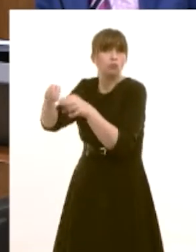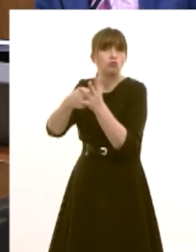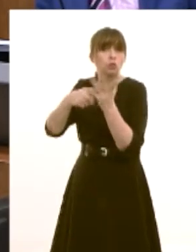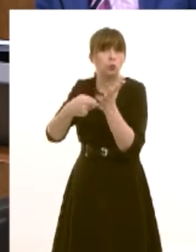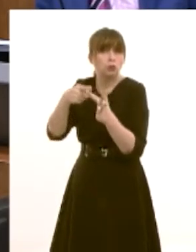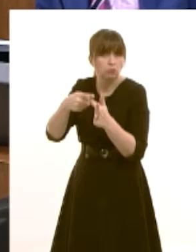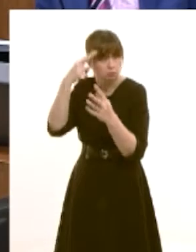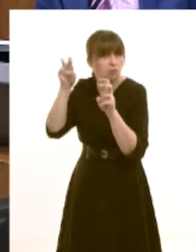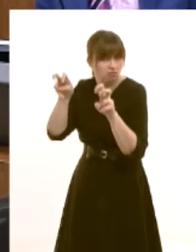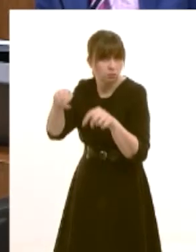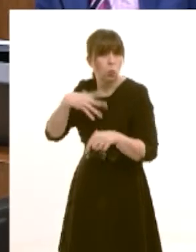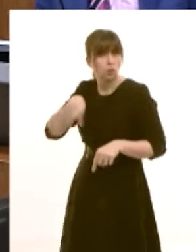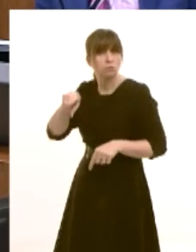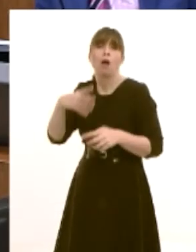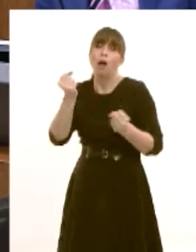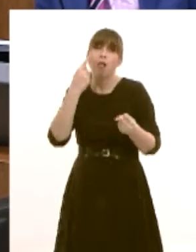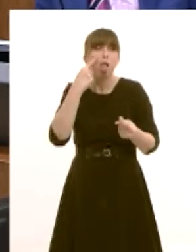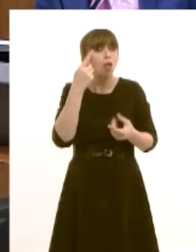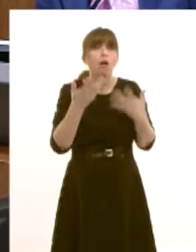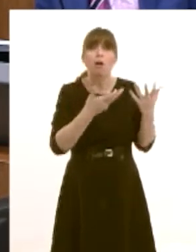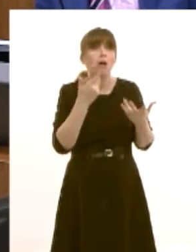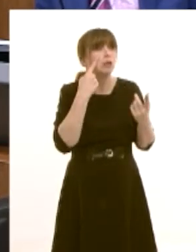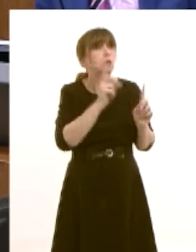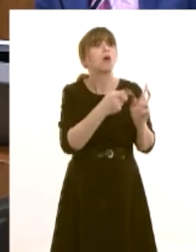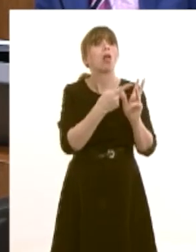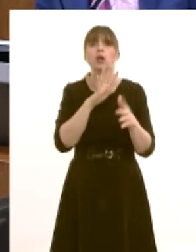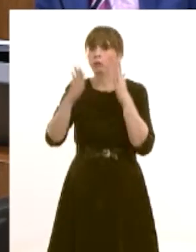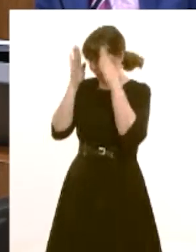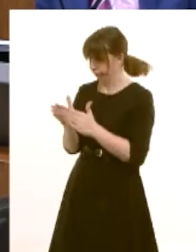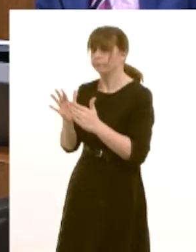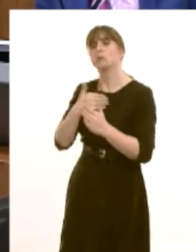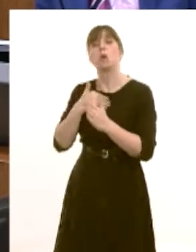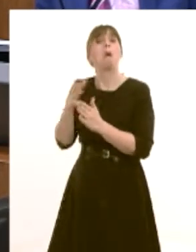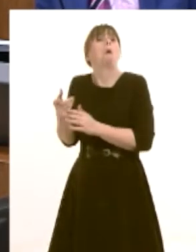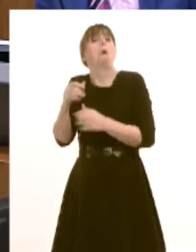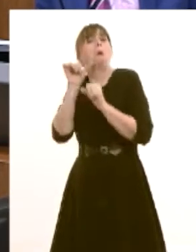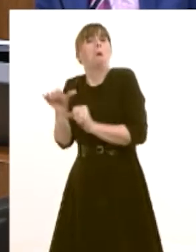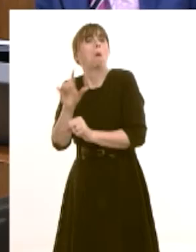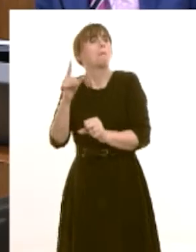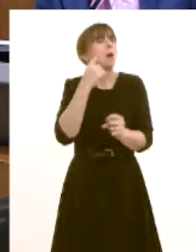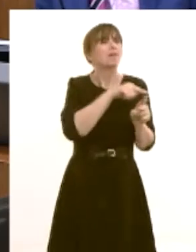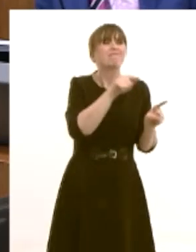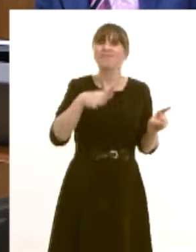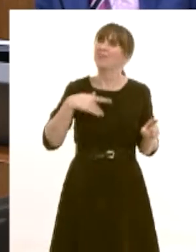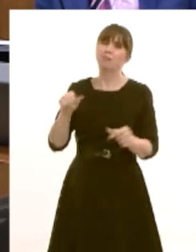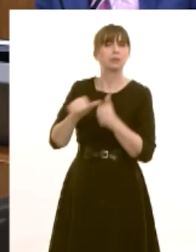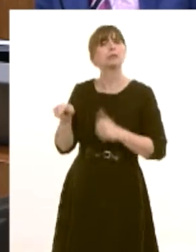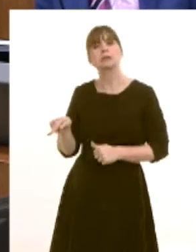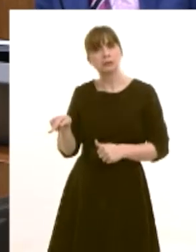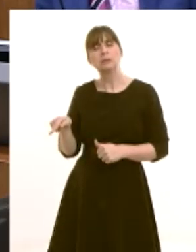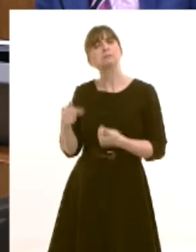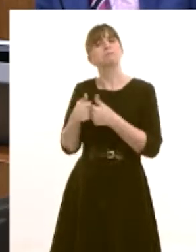willing to examine uh other options should they prove feasible though it's thus far uh it's been difficult to see how they can be as effective as the black route